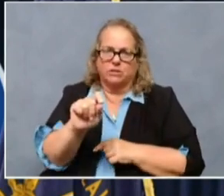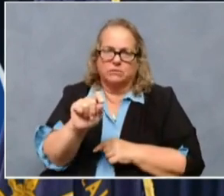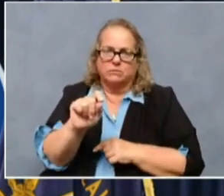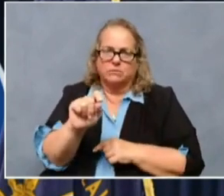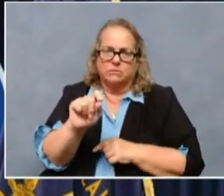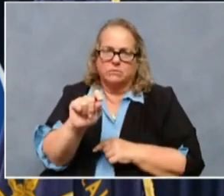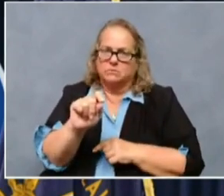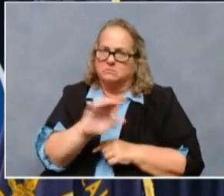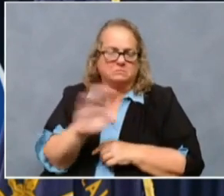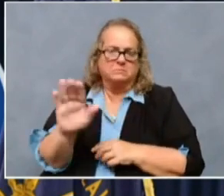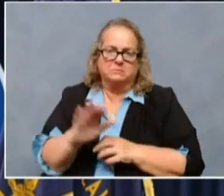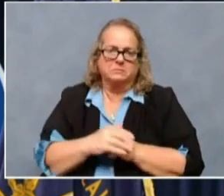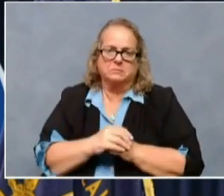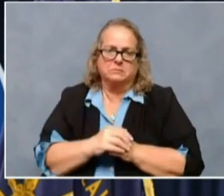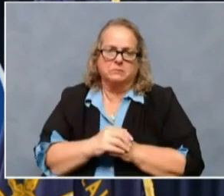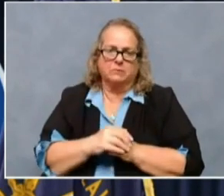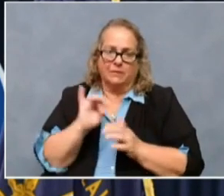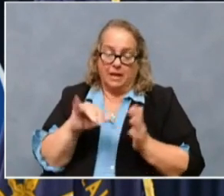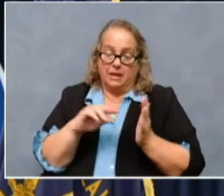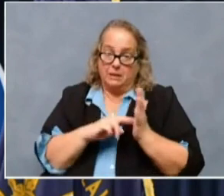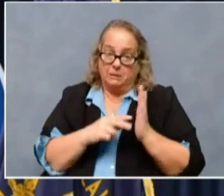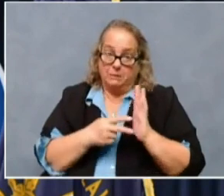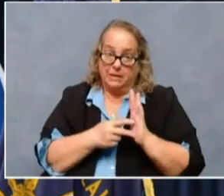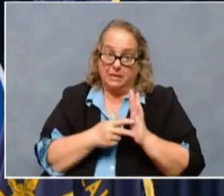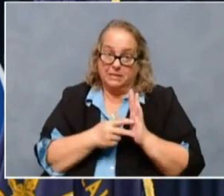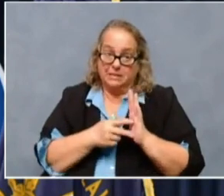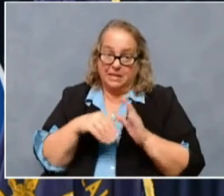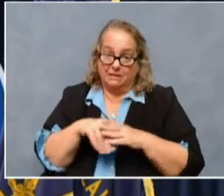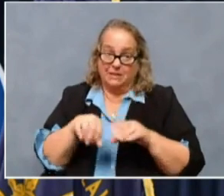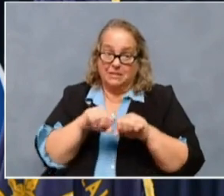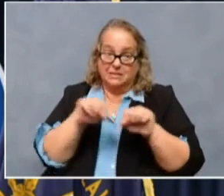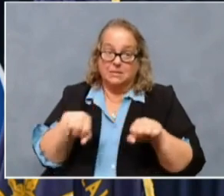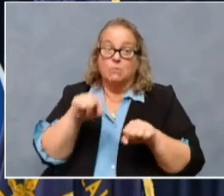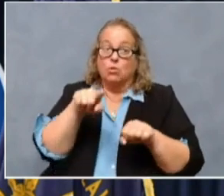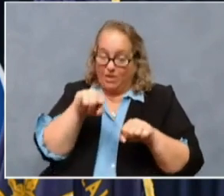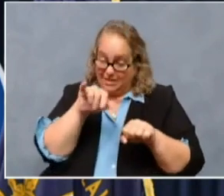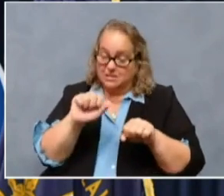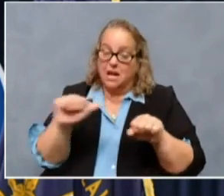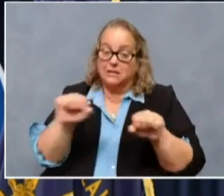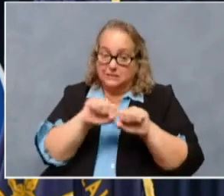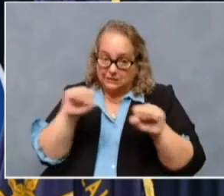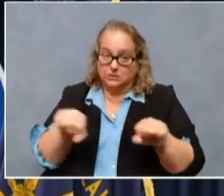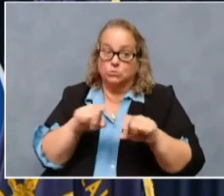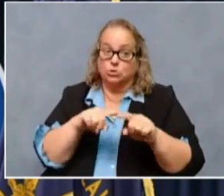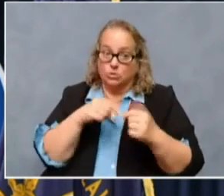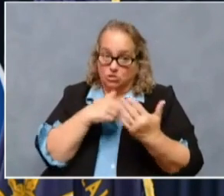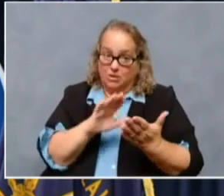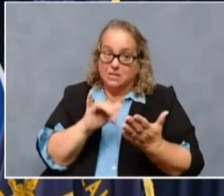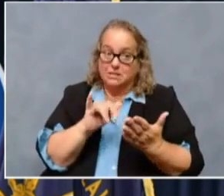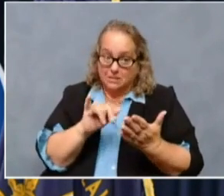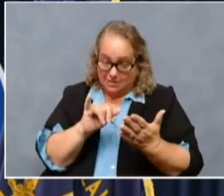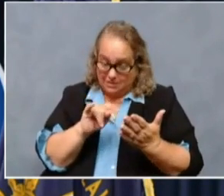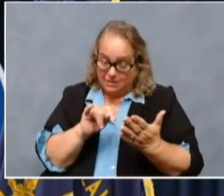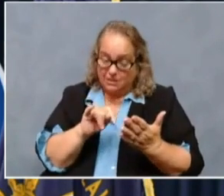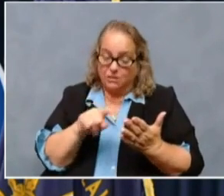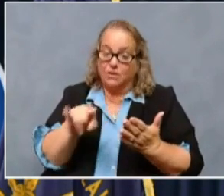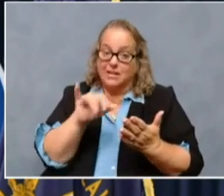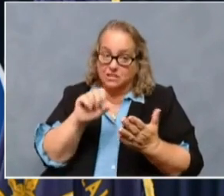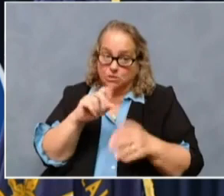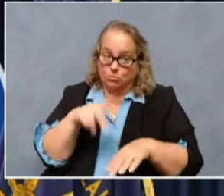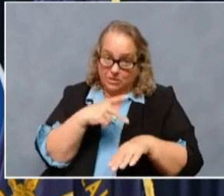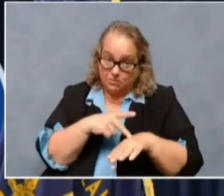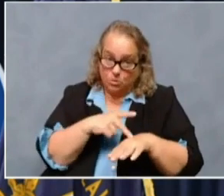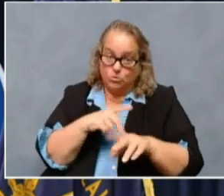that in in the in the system and there is a system here to address it, right? There's there's principles and there's a